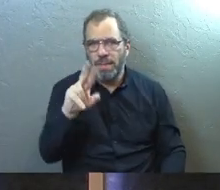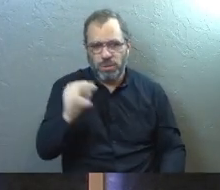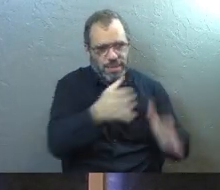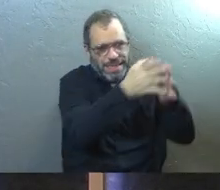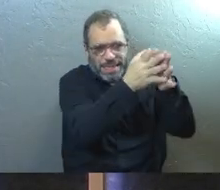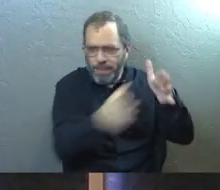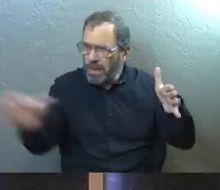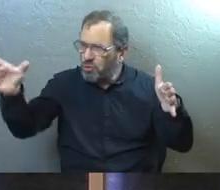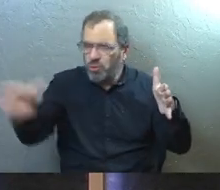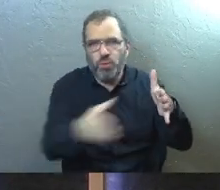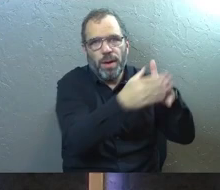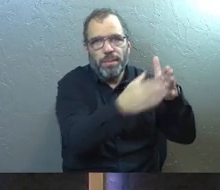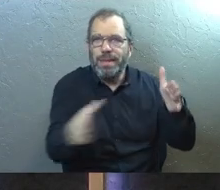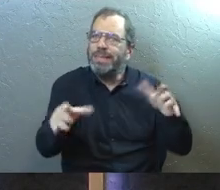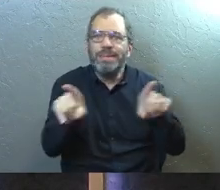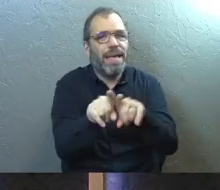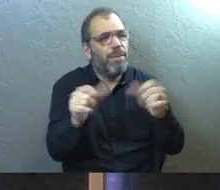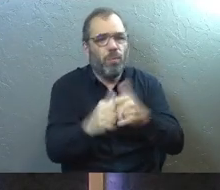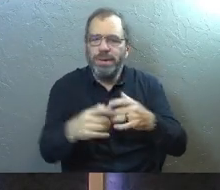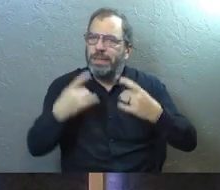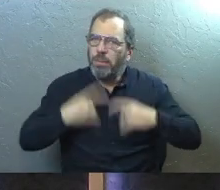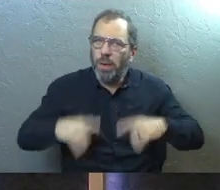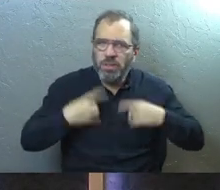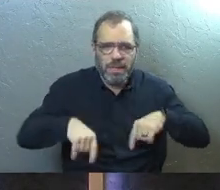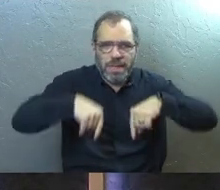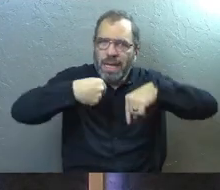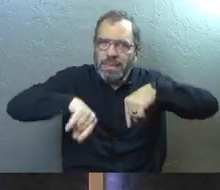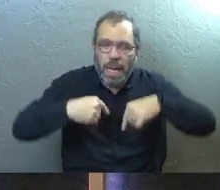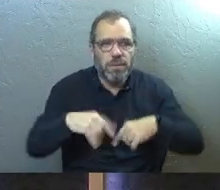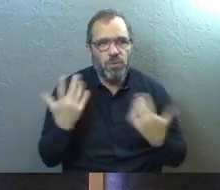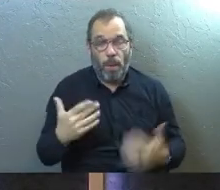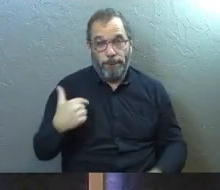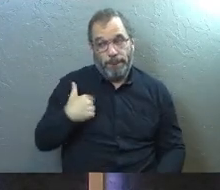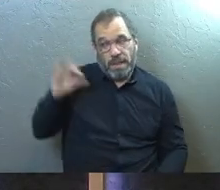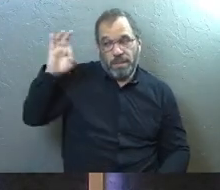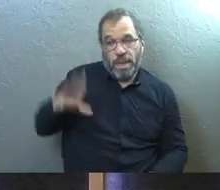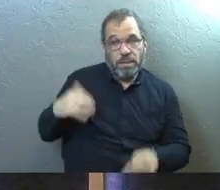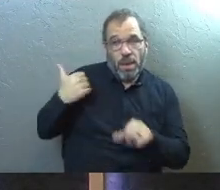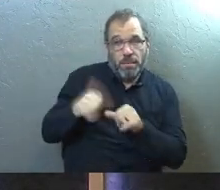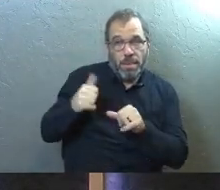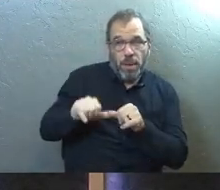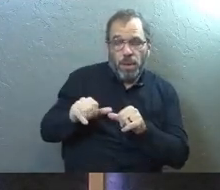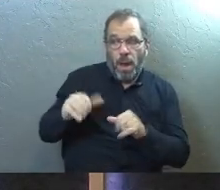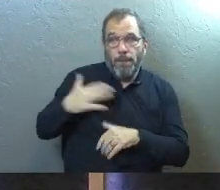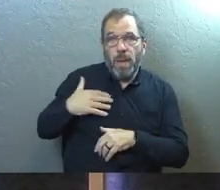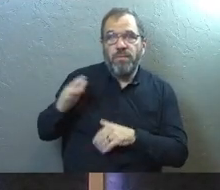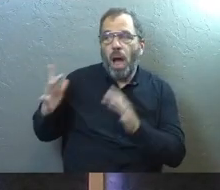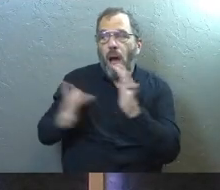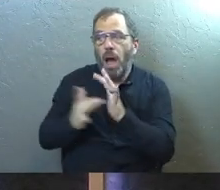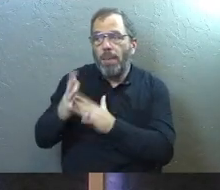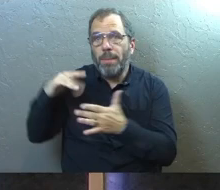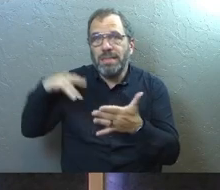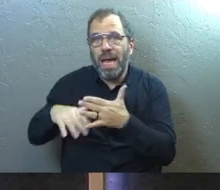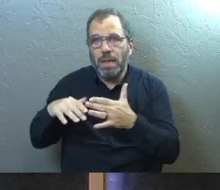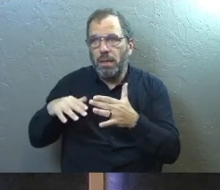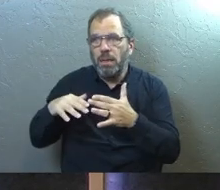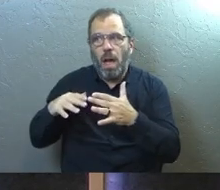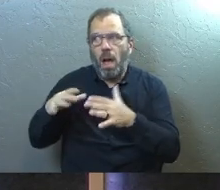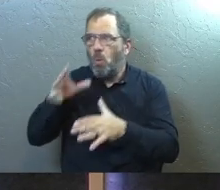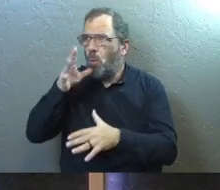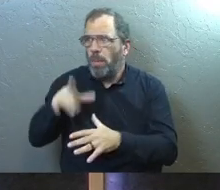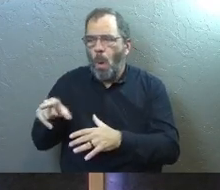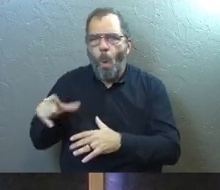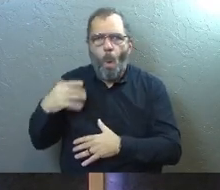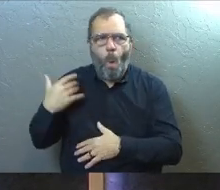not all the exact same. It's that way with depression and anxiety. So as a pastor, I remember the time that one of our Bible studies, an amazing